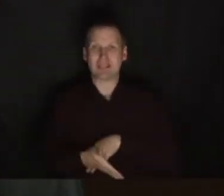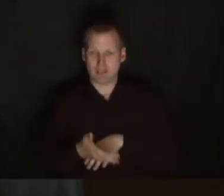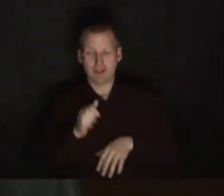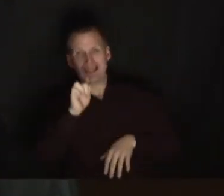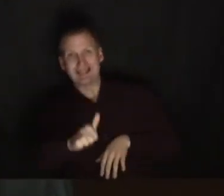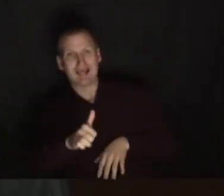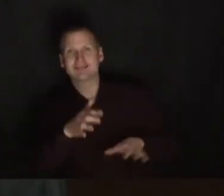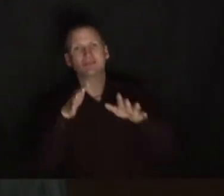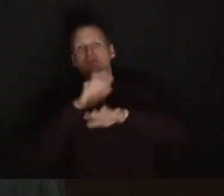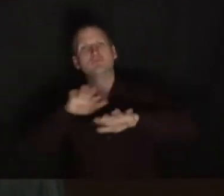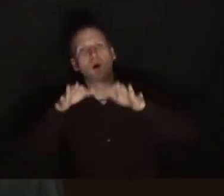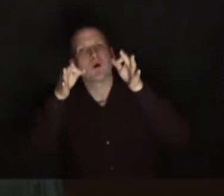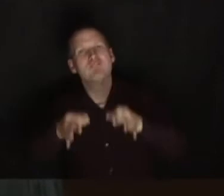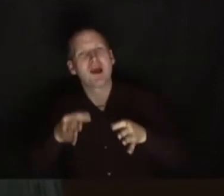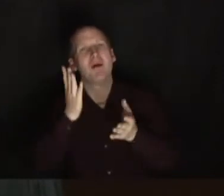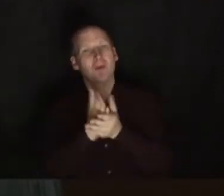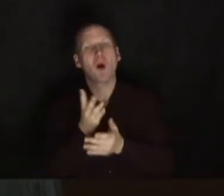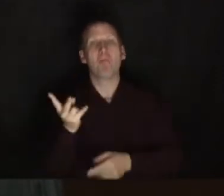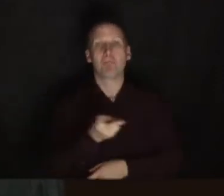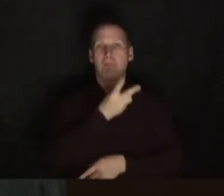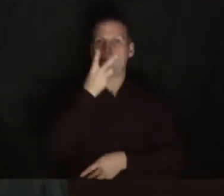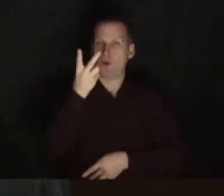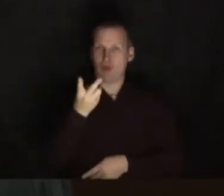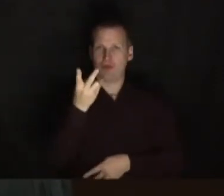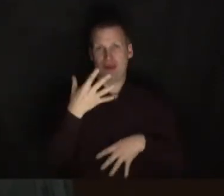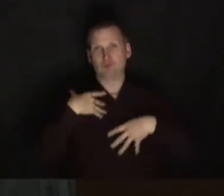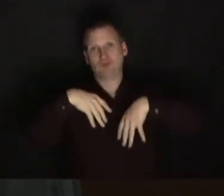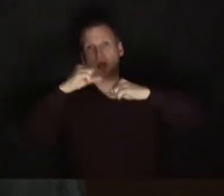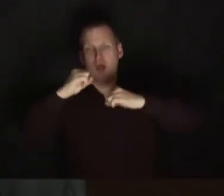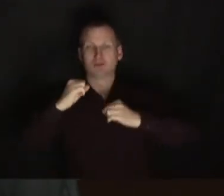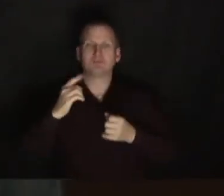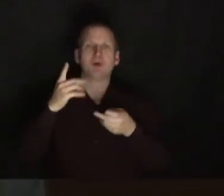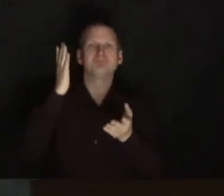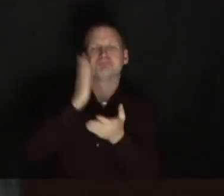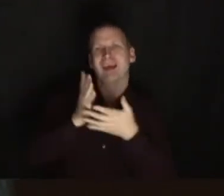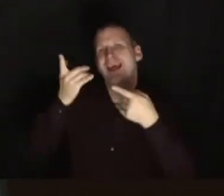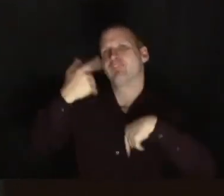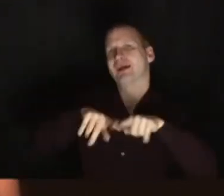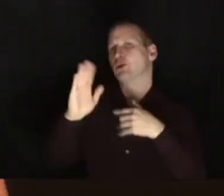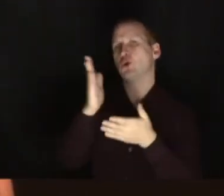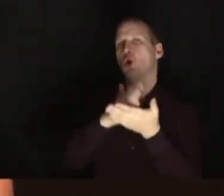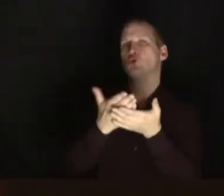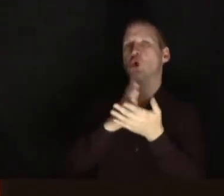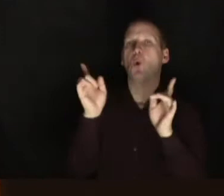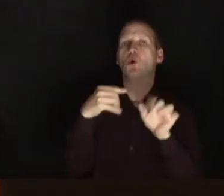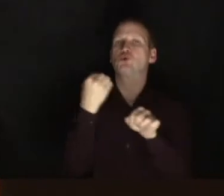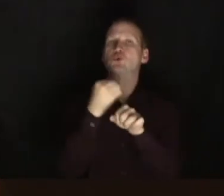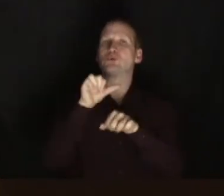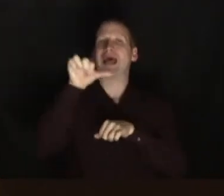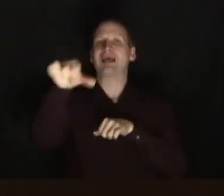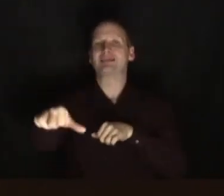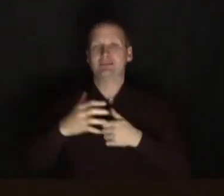we've seen that those things don't have to stop us. But what if we're just not sure what to do next?